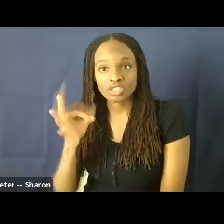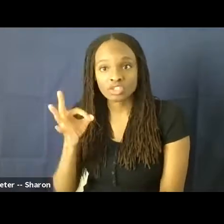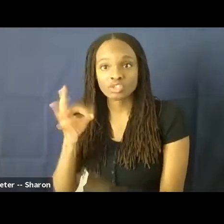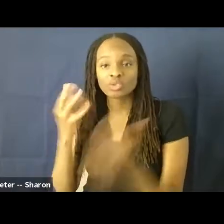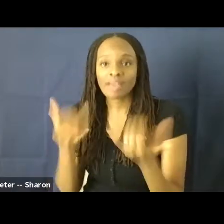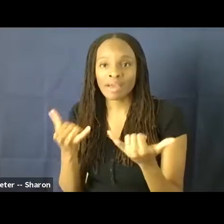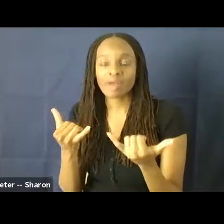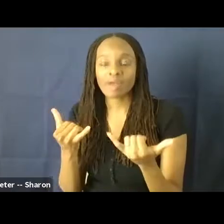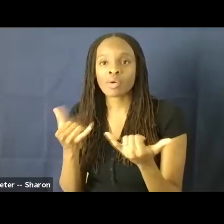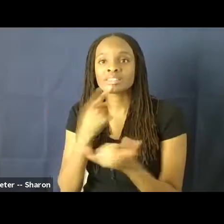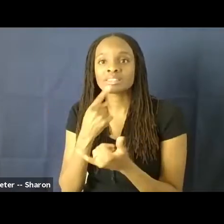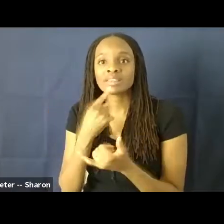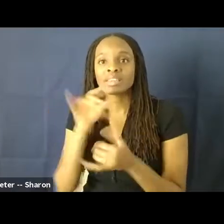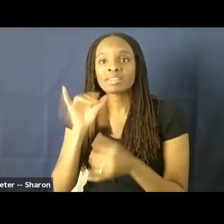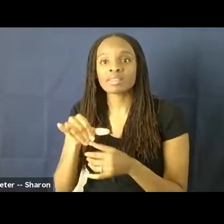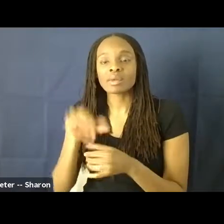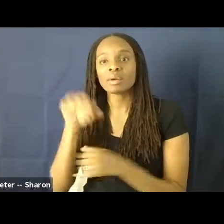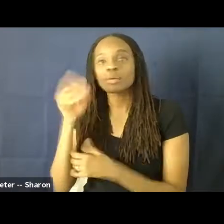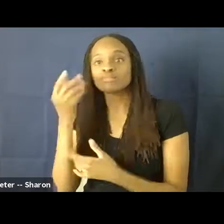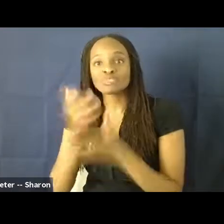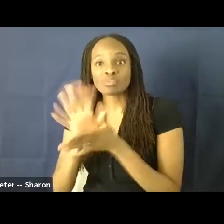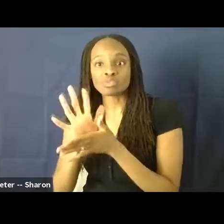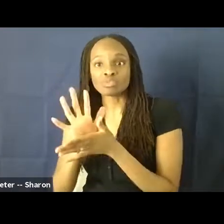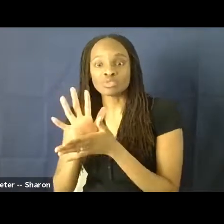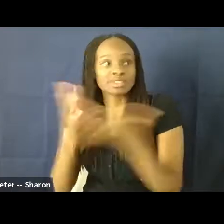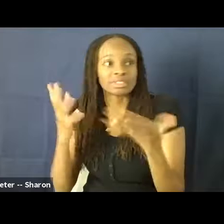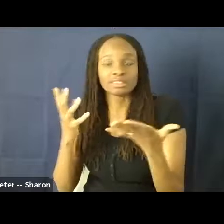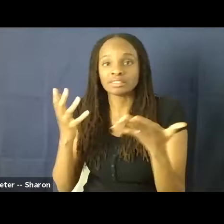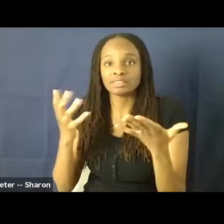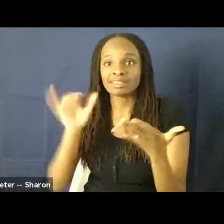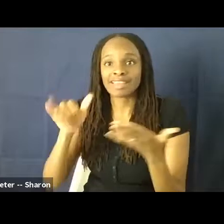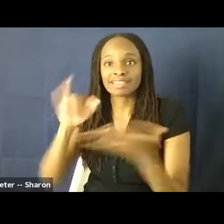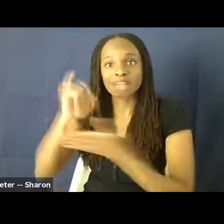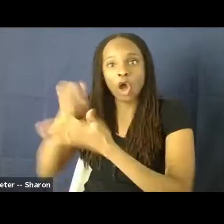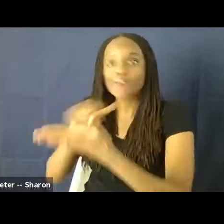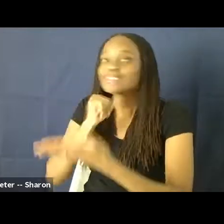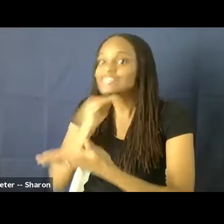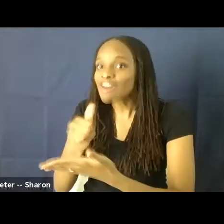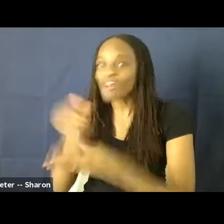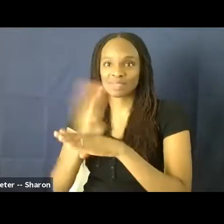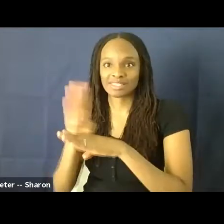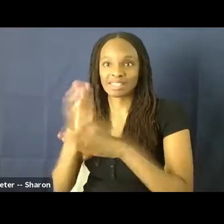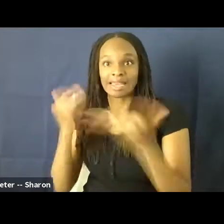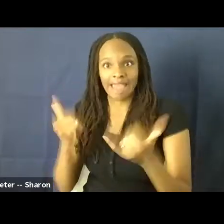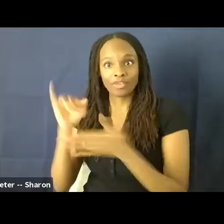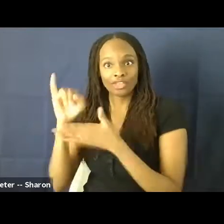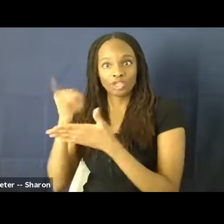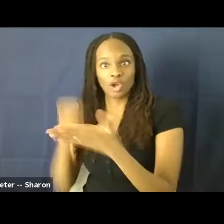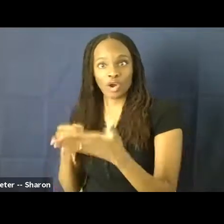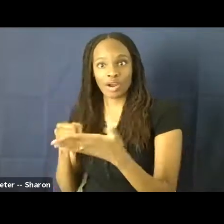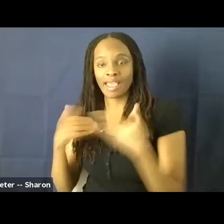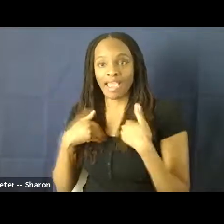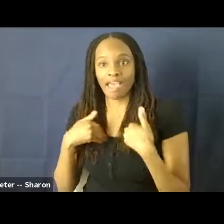it is now said that the motion picture industry is an art. It's not a business. So because it's an art, they now have all of the